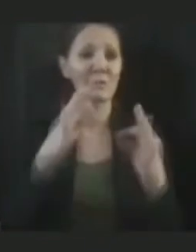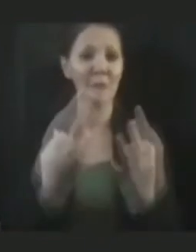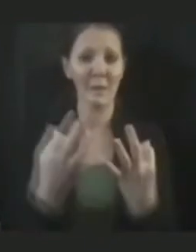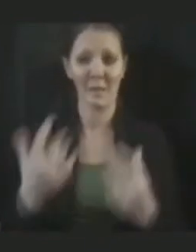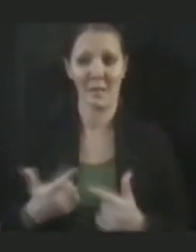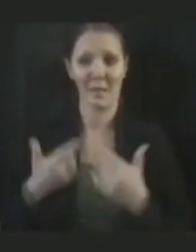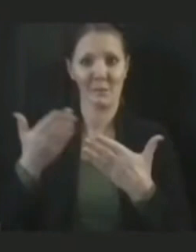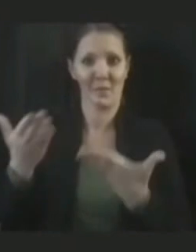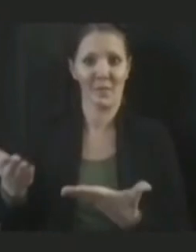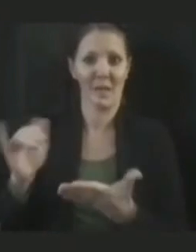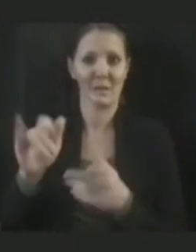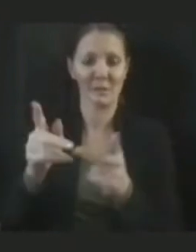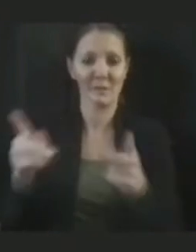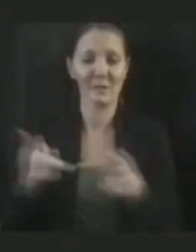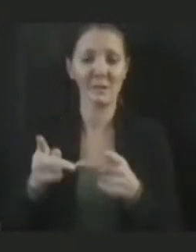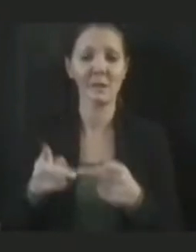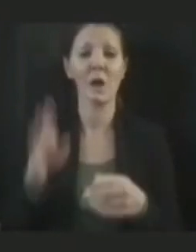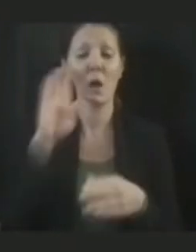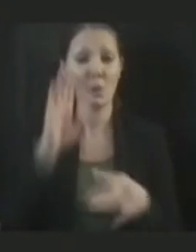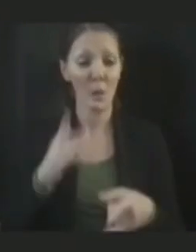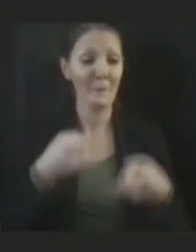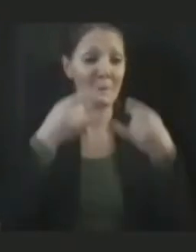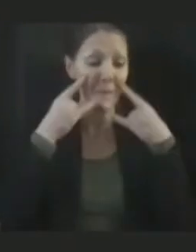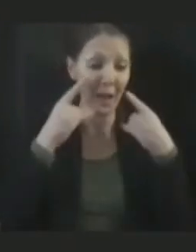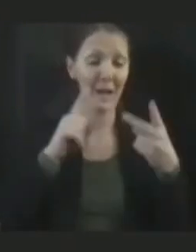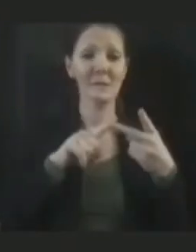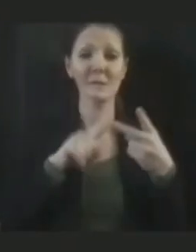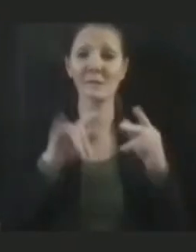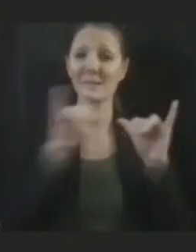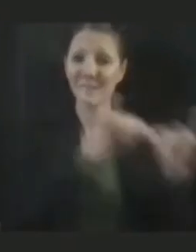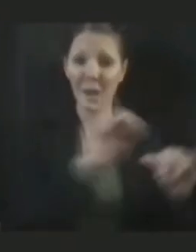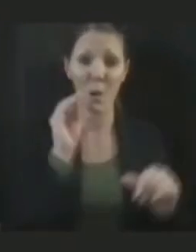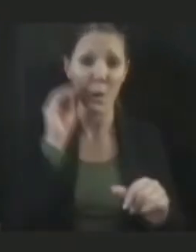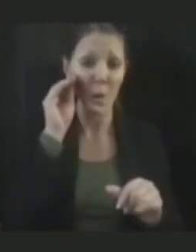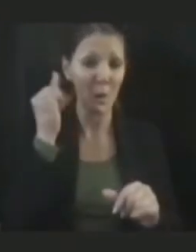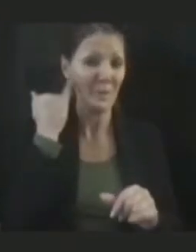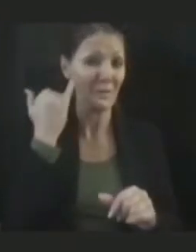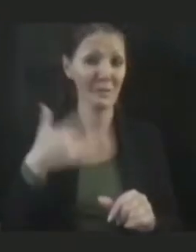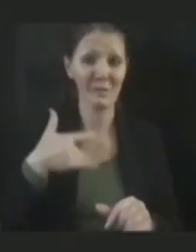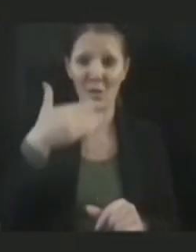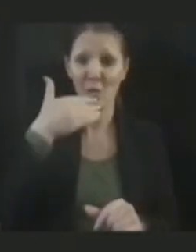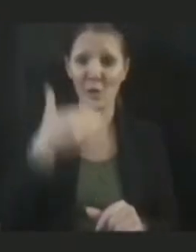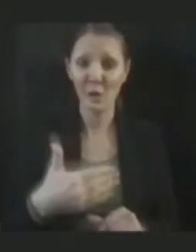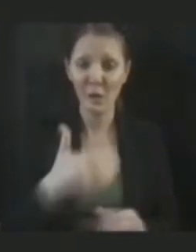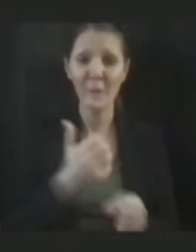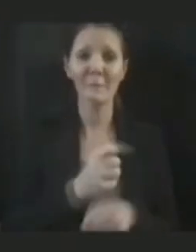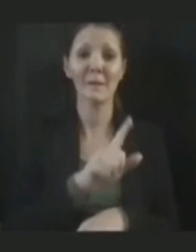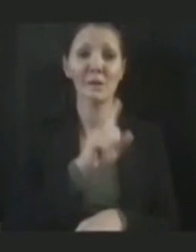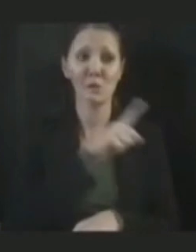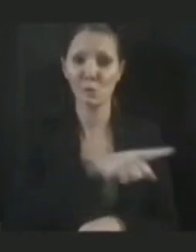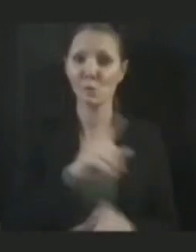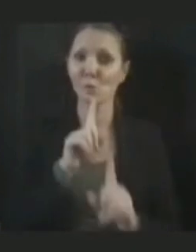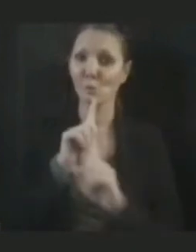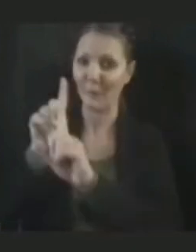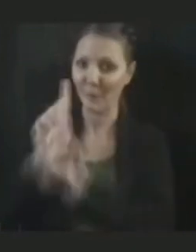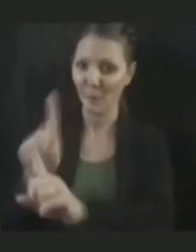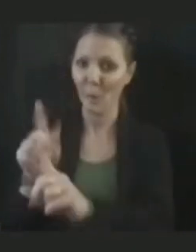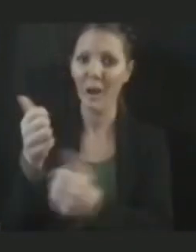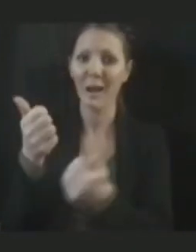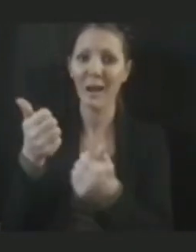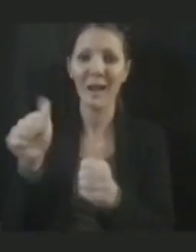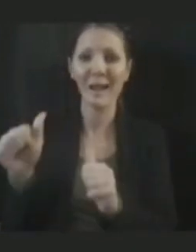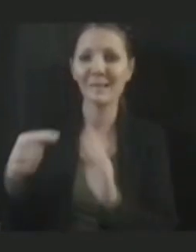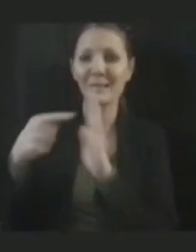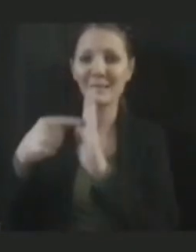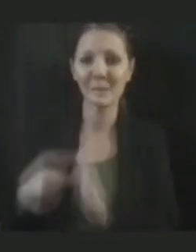masks and staying home if you don't feel well, I'm making sure you report any symptoms to the facility staff. It